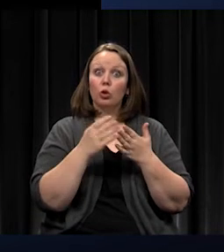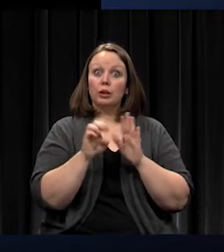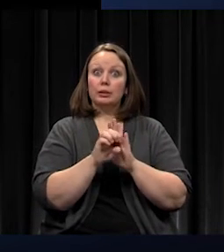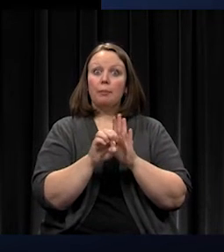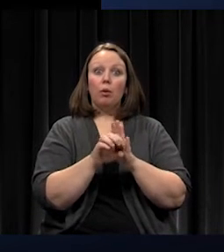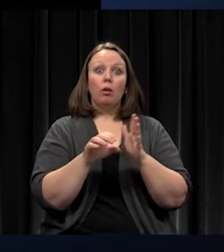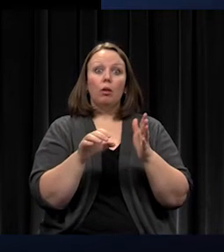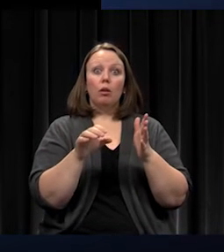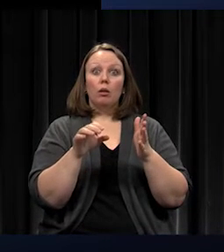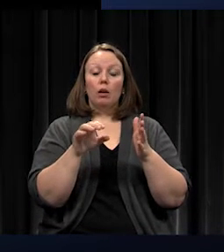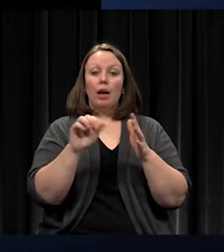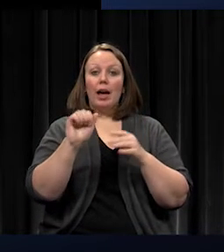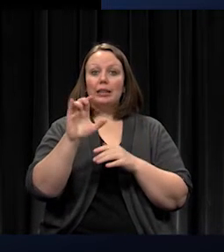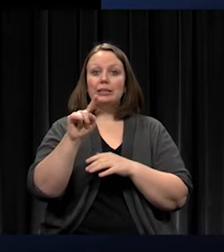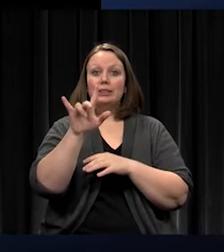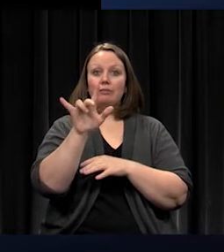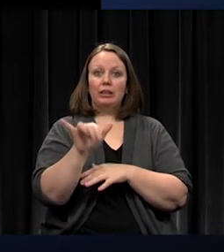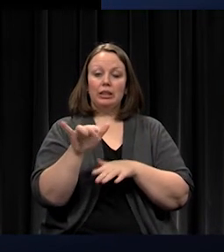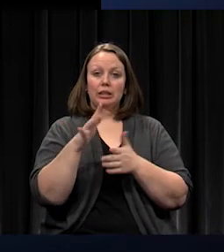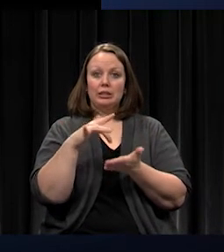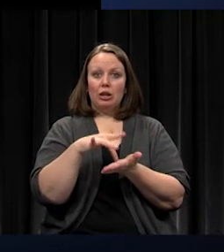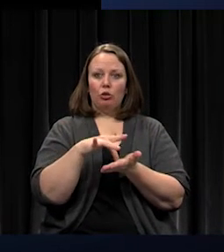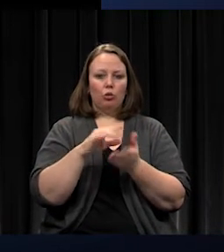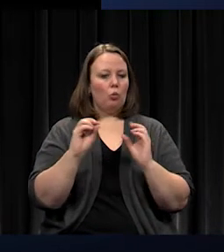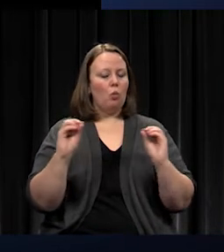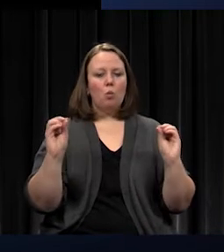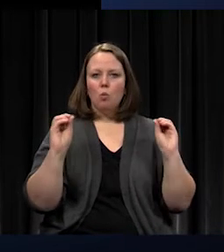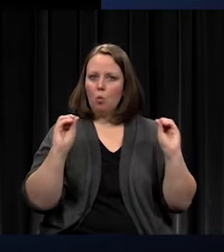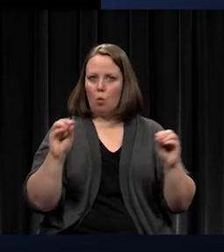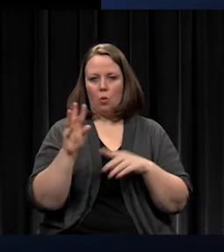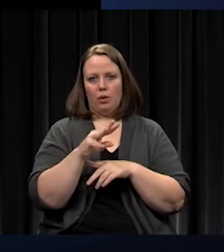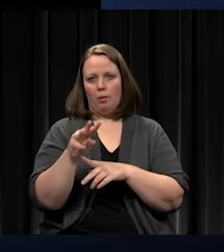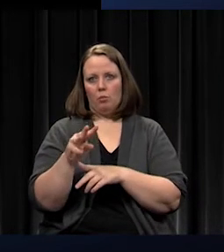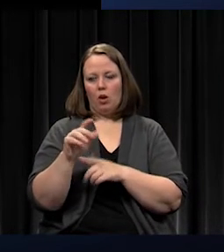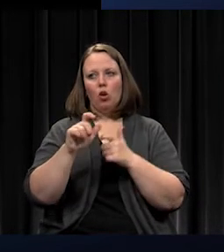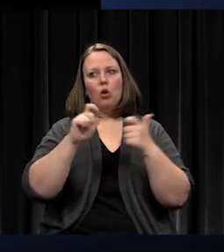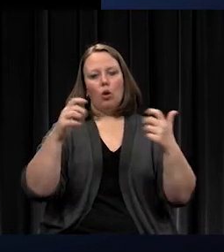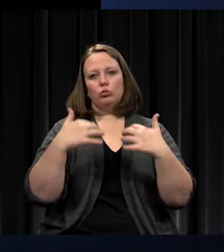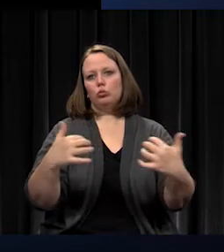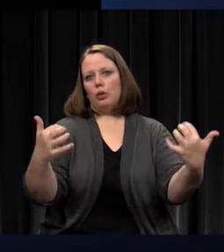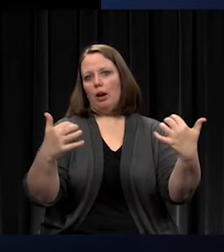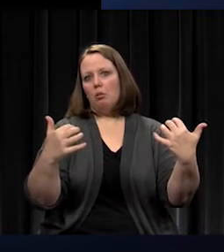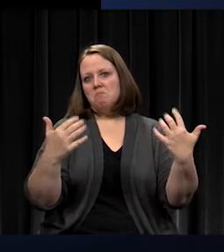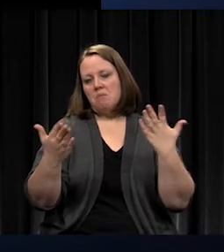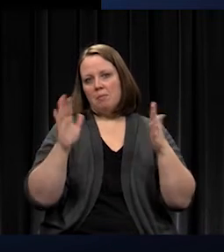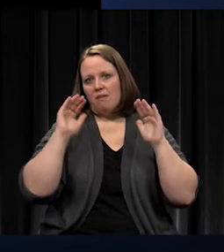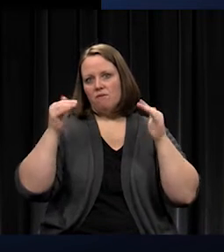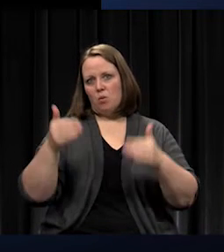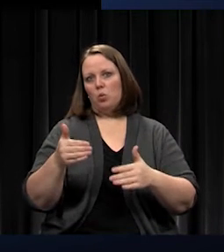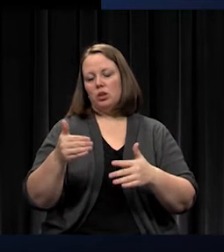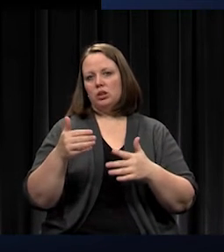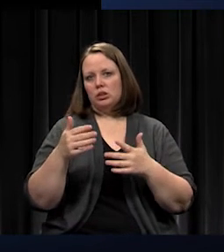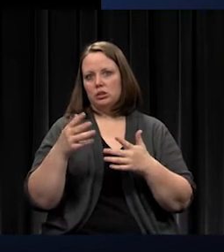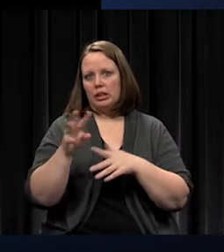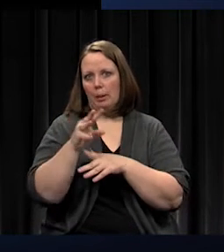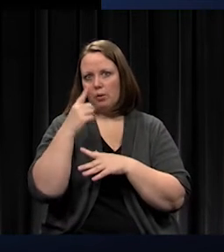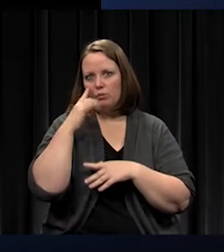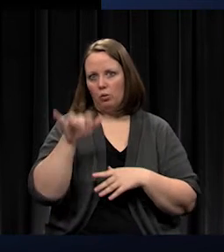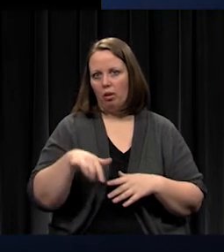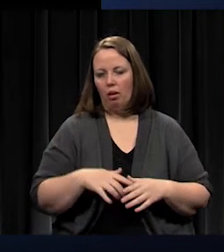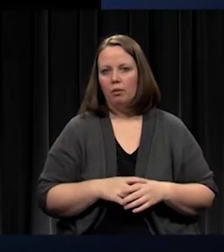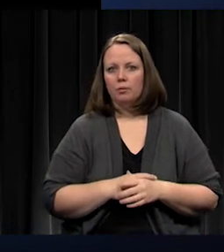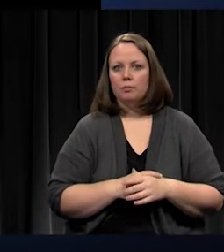cameras on them and we have large crowds there. So we may want to focus on, on those facilities cameras wear out